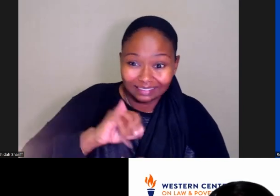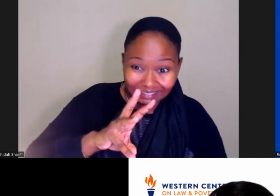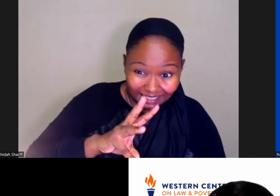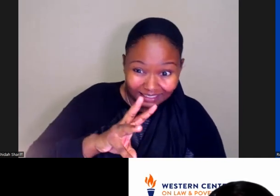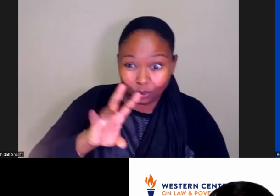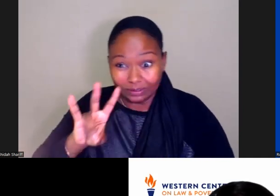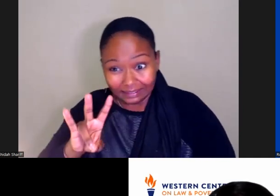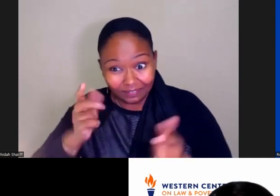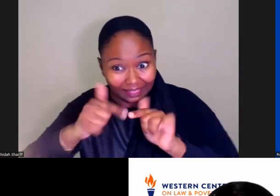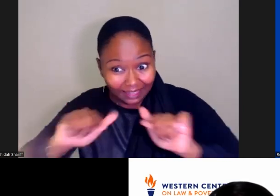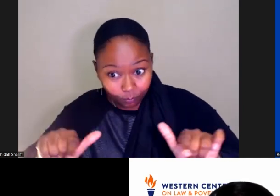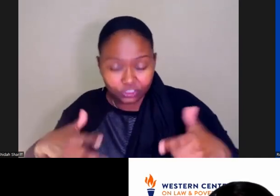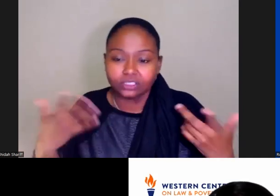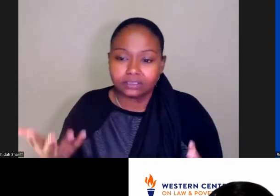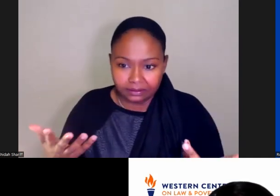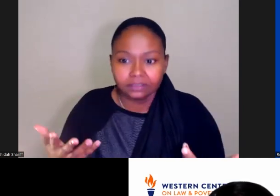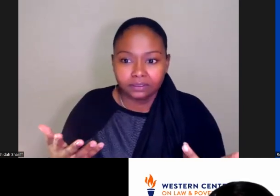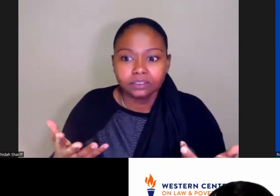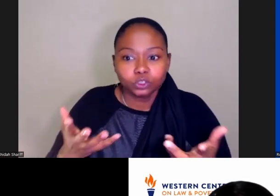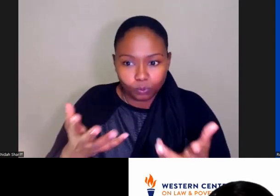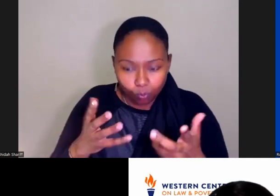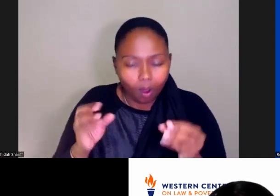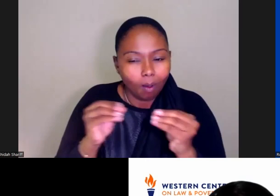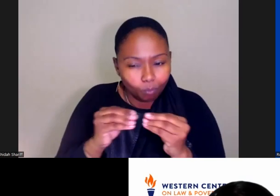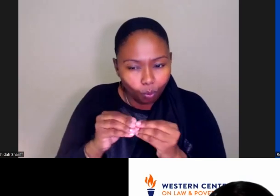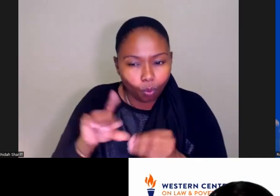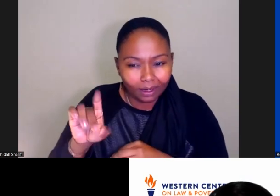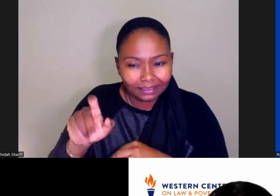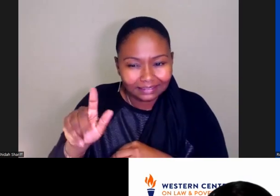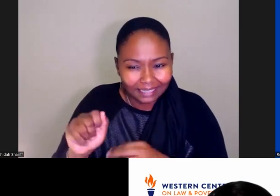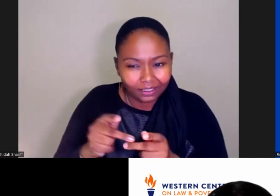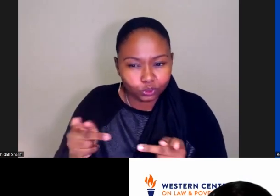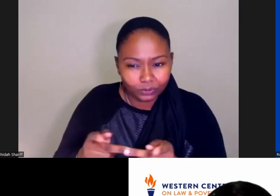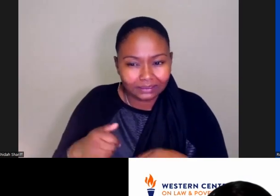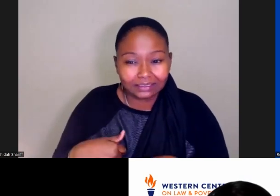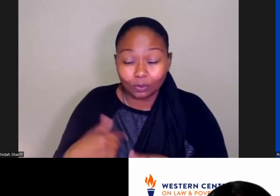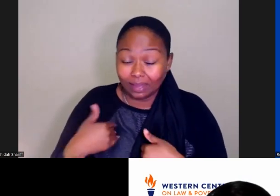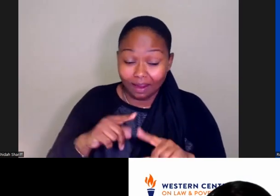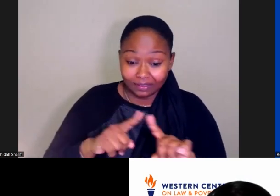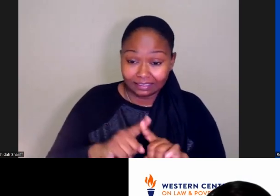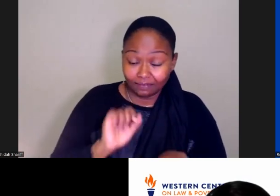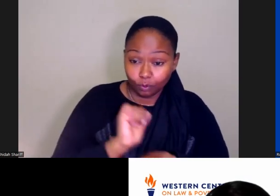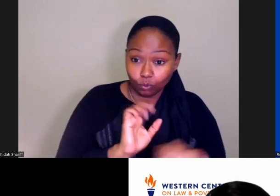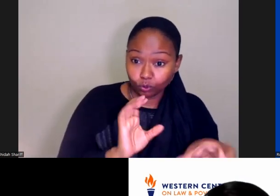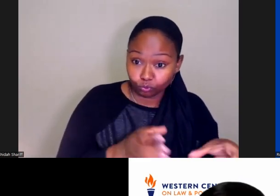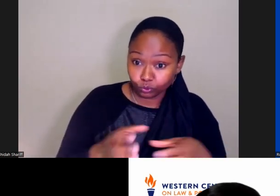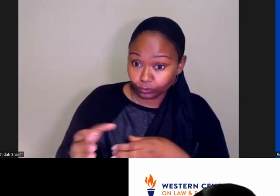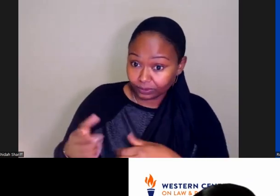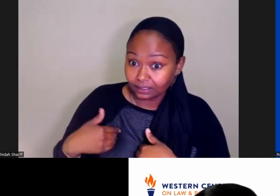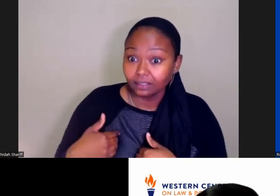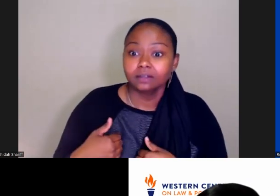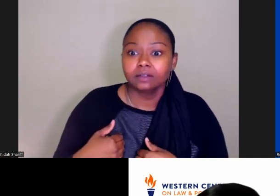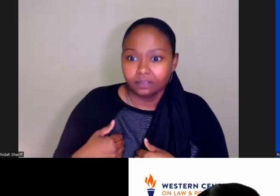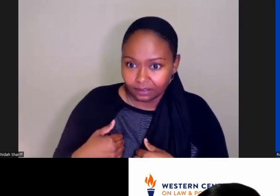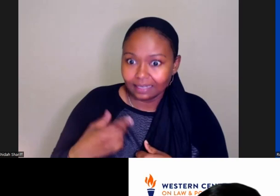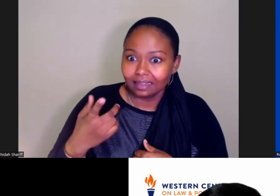more granular, so that's our goal. So we start looking for more data sources. And as we meet with these different workgroups, the Equity Index workgroup, for example, looking forward to having those